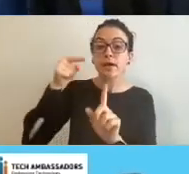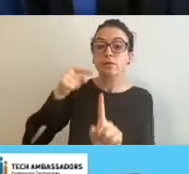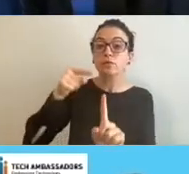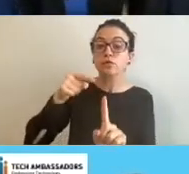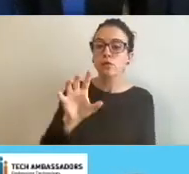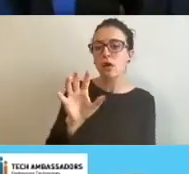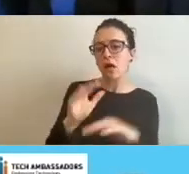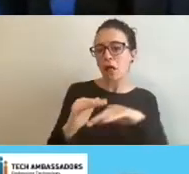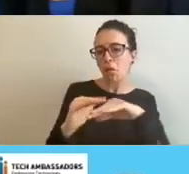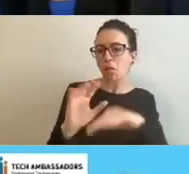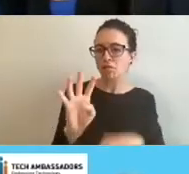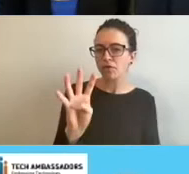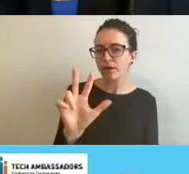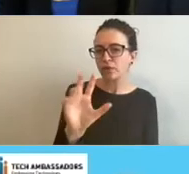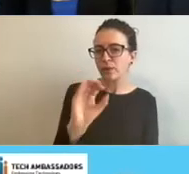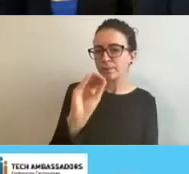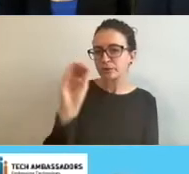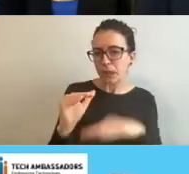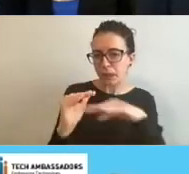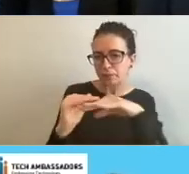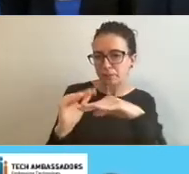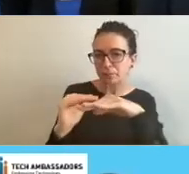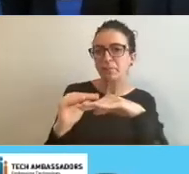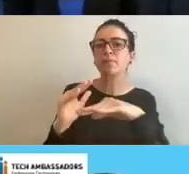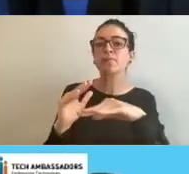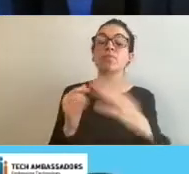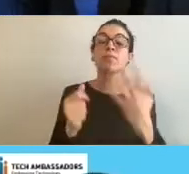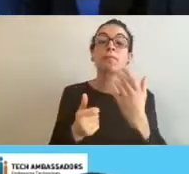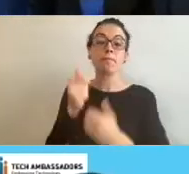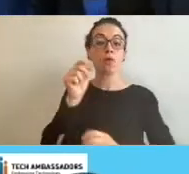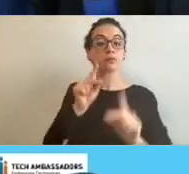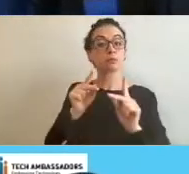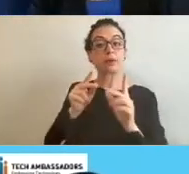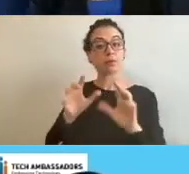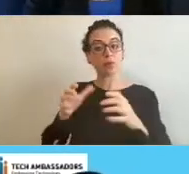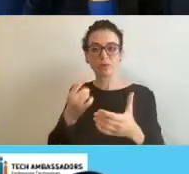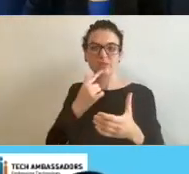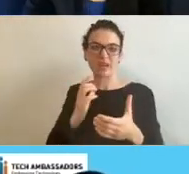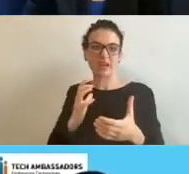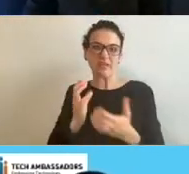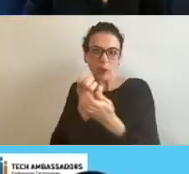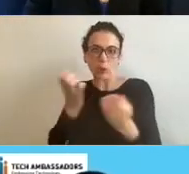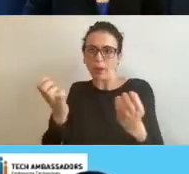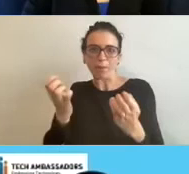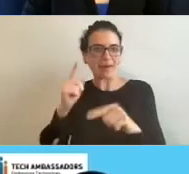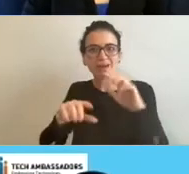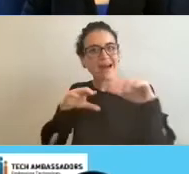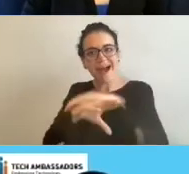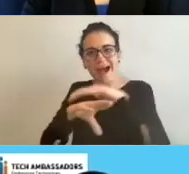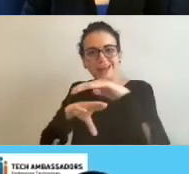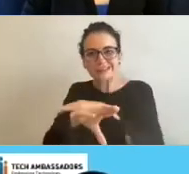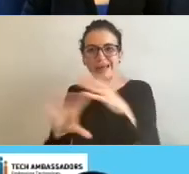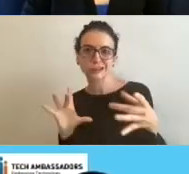43% of people felt like that the biggest barrier was a lack of access to equipment. Uh, to connect from,